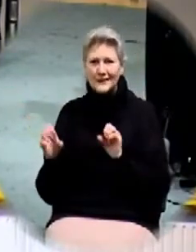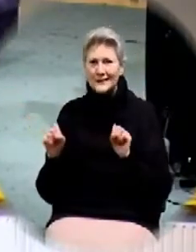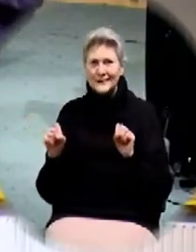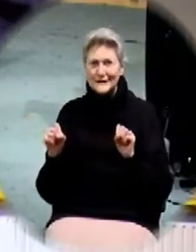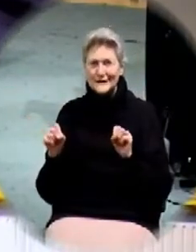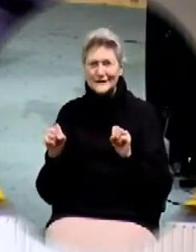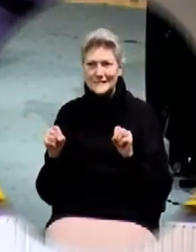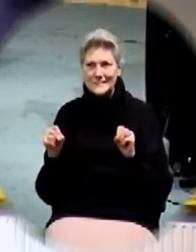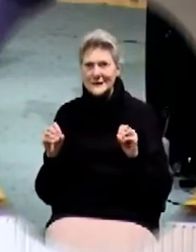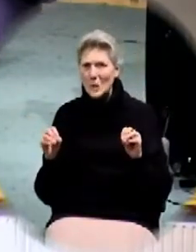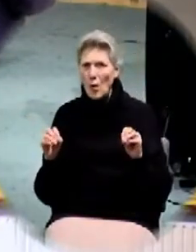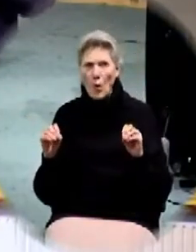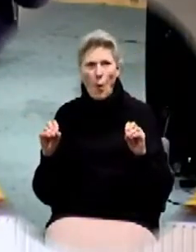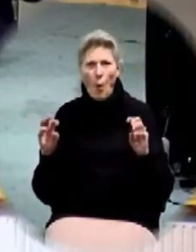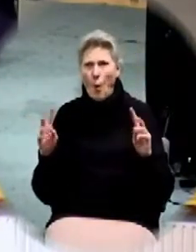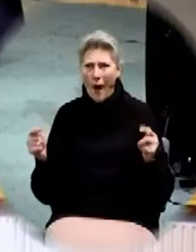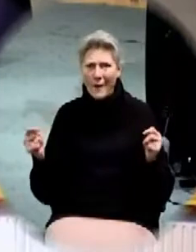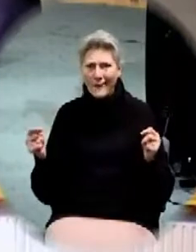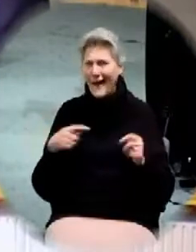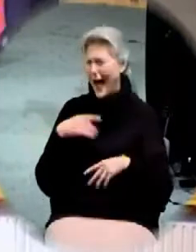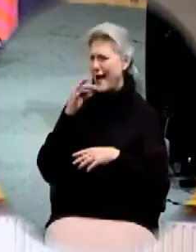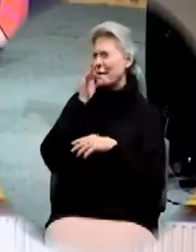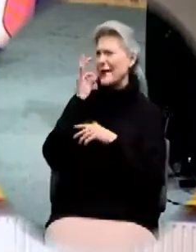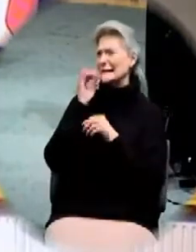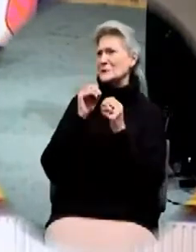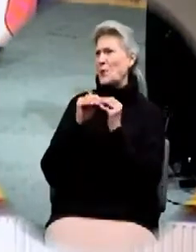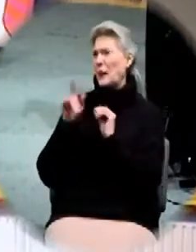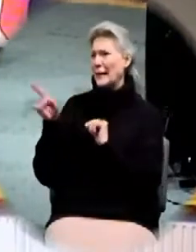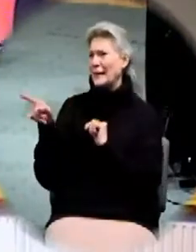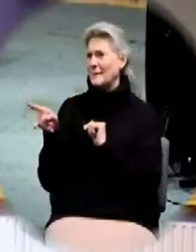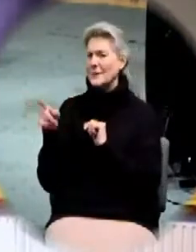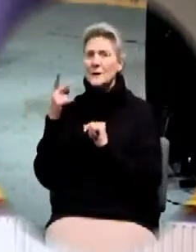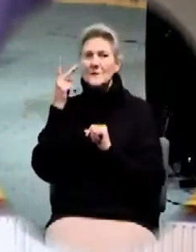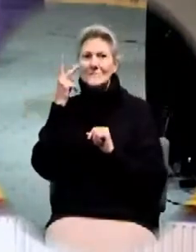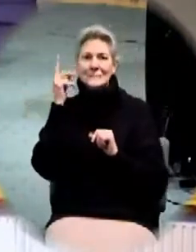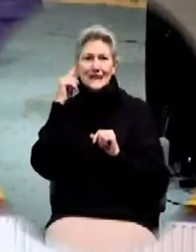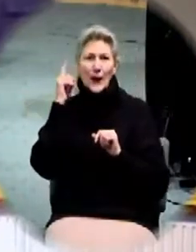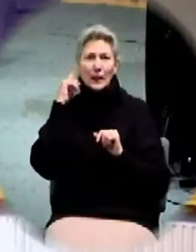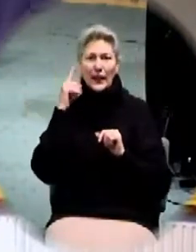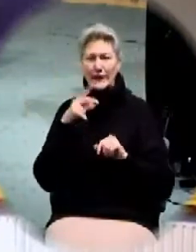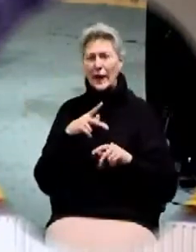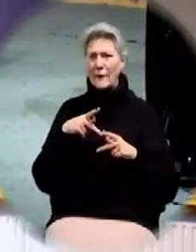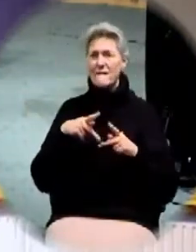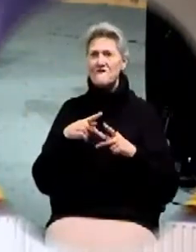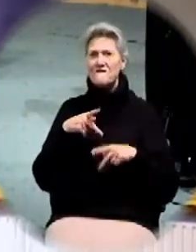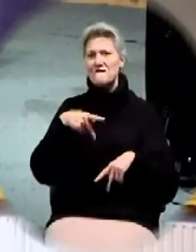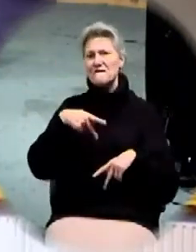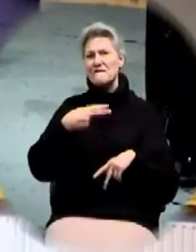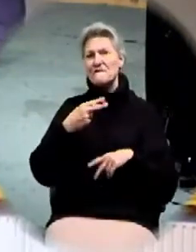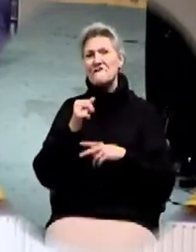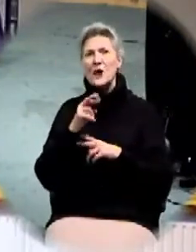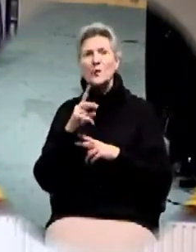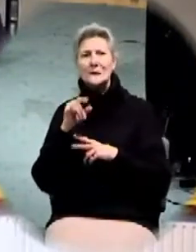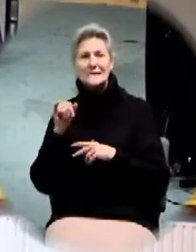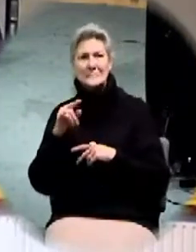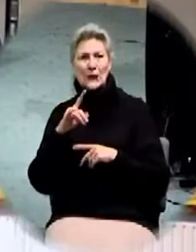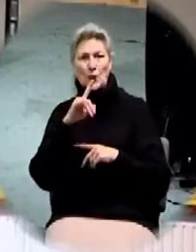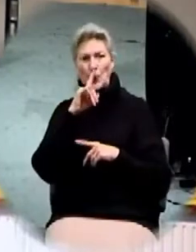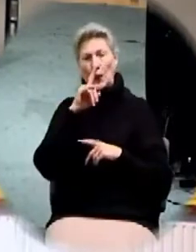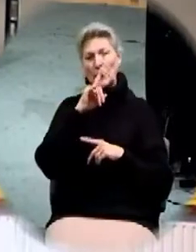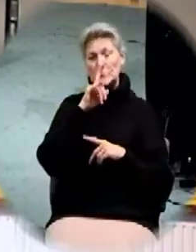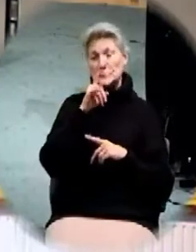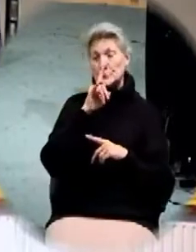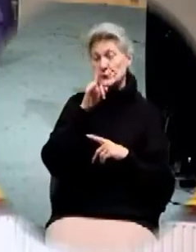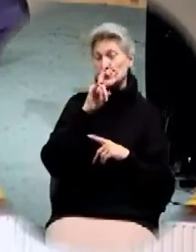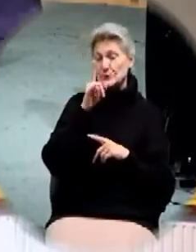well I've asked more than him now you sound like a Pharisee I thank God that I pray more than this wretched man